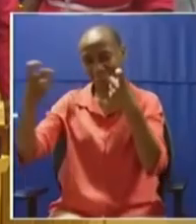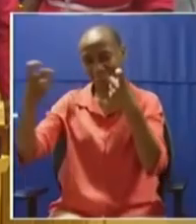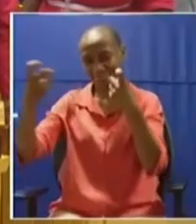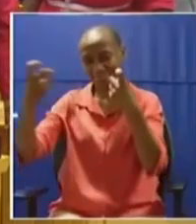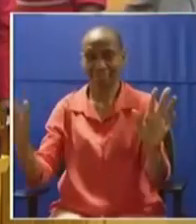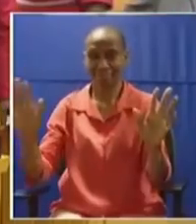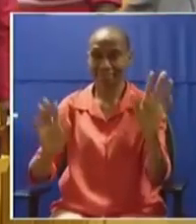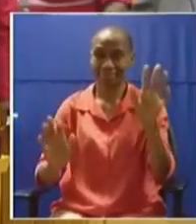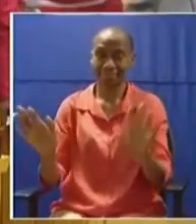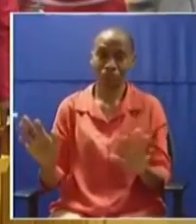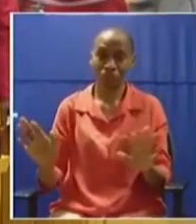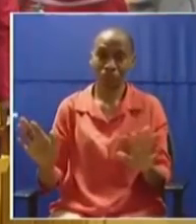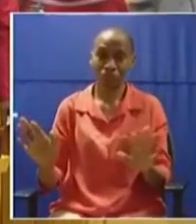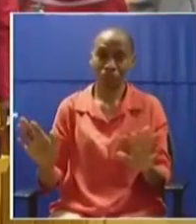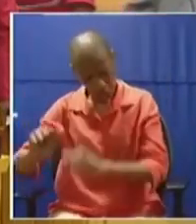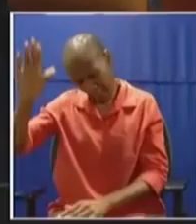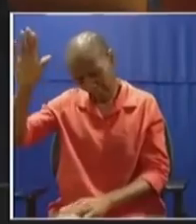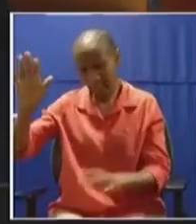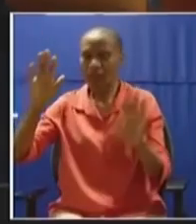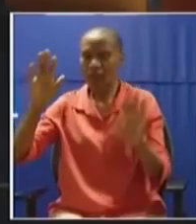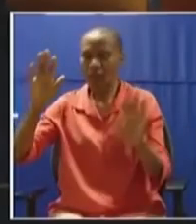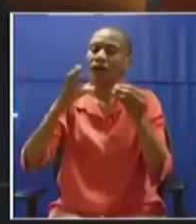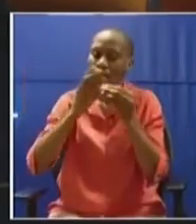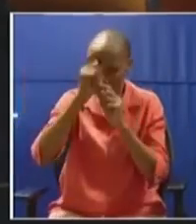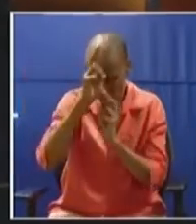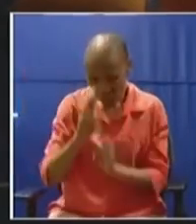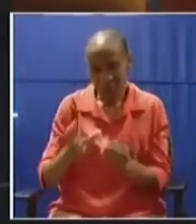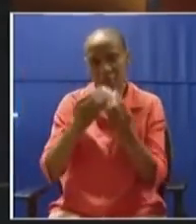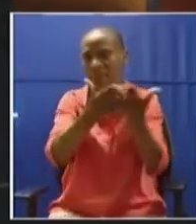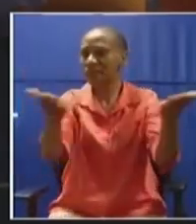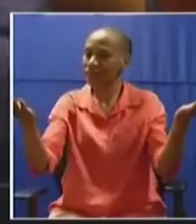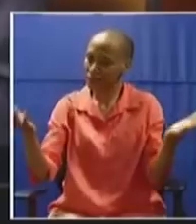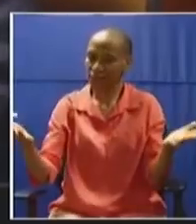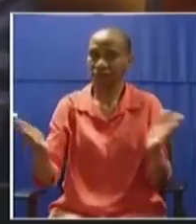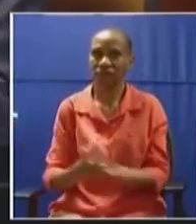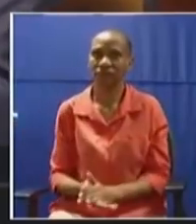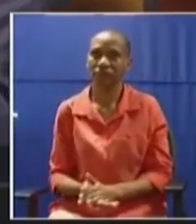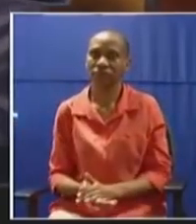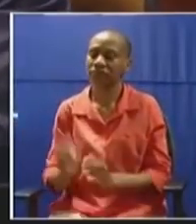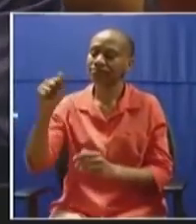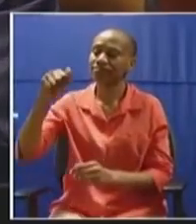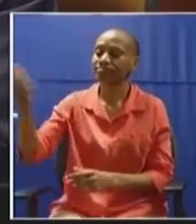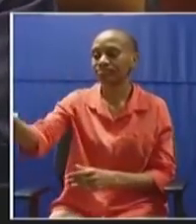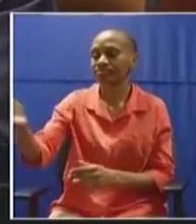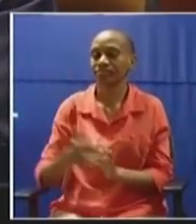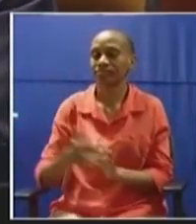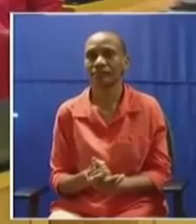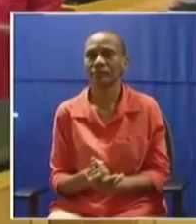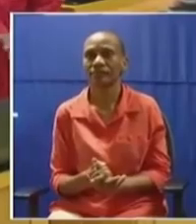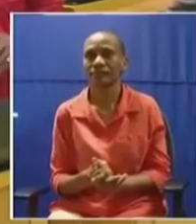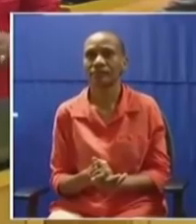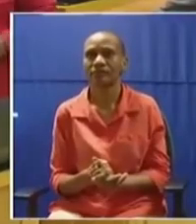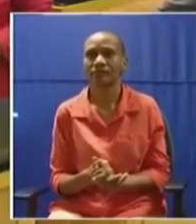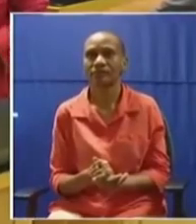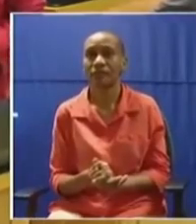Honorable, Honorable, Honorable Members. Chep, Chep, Chep. Just take a seat, please. Yes, Honorable Member. If Mr.